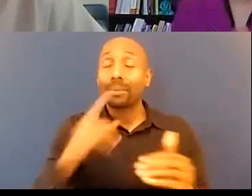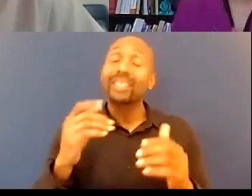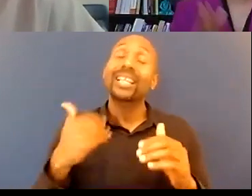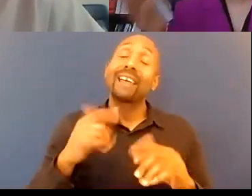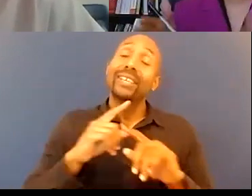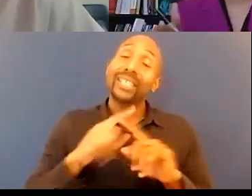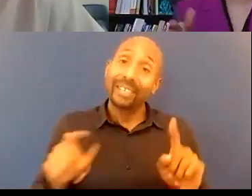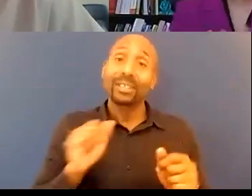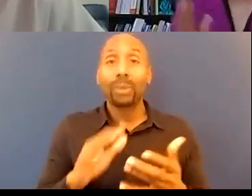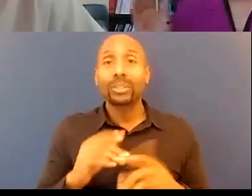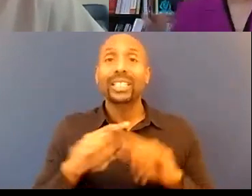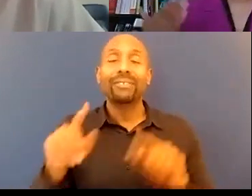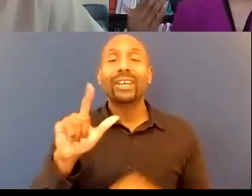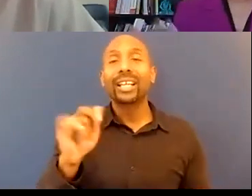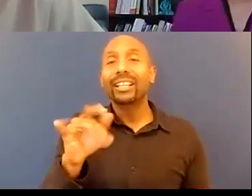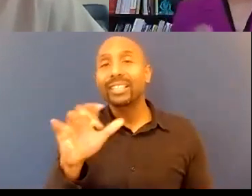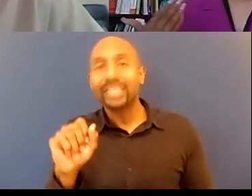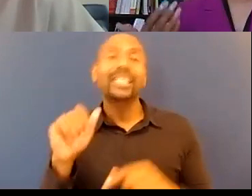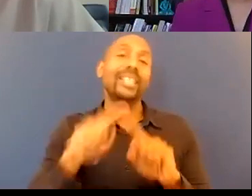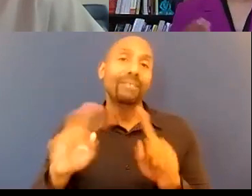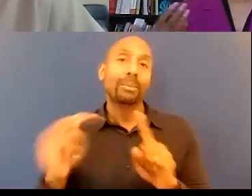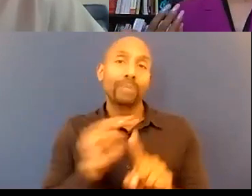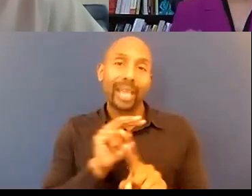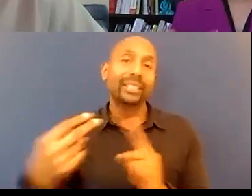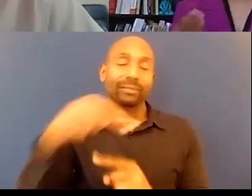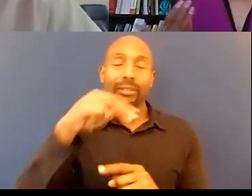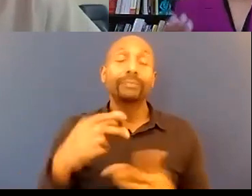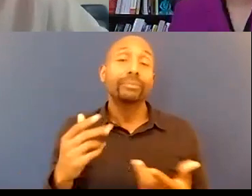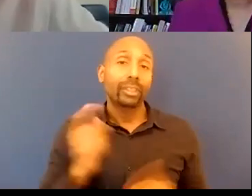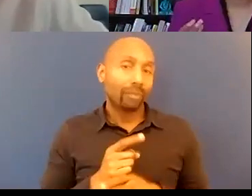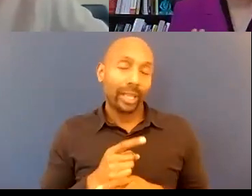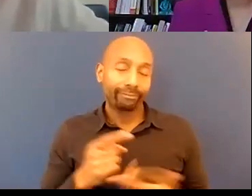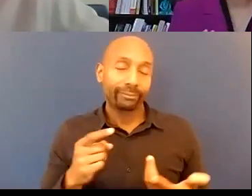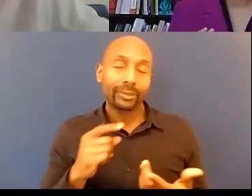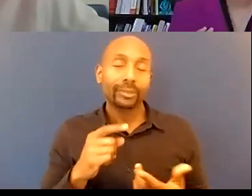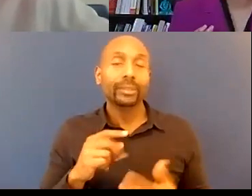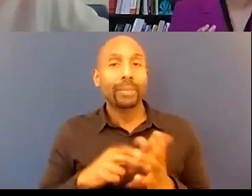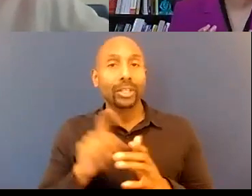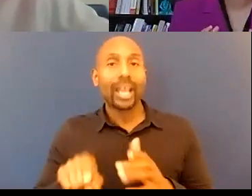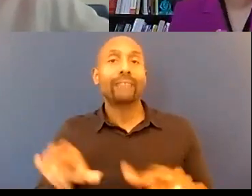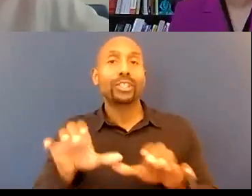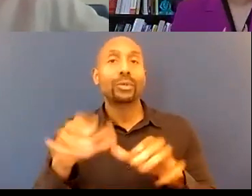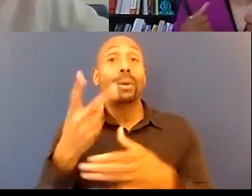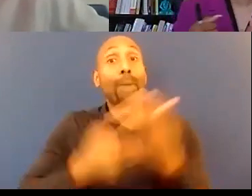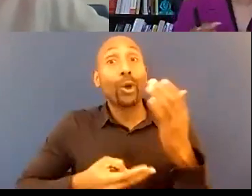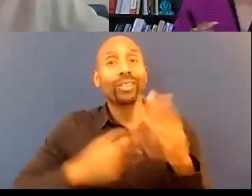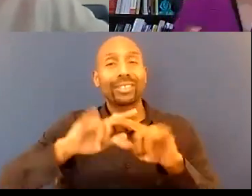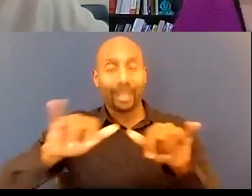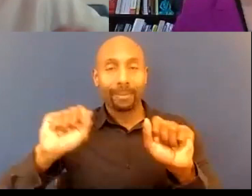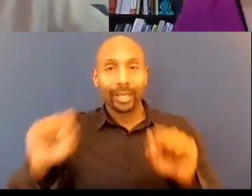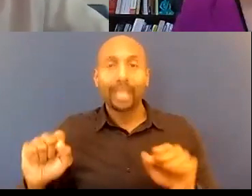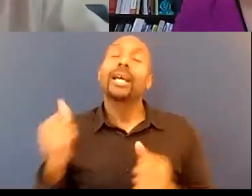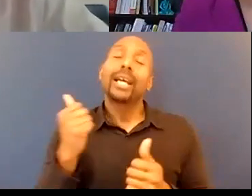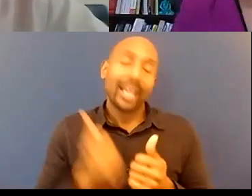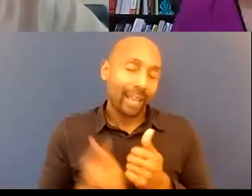things i don't think you do one before the other everybody's got work to do and and they need to get to work that's the only thing i can tell you so everybody's got